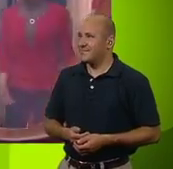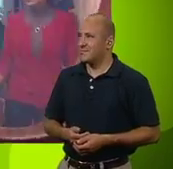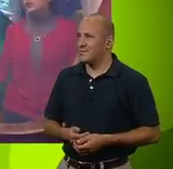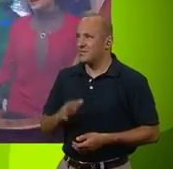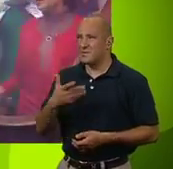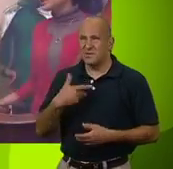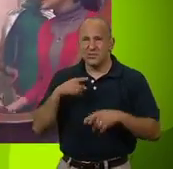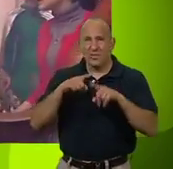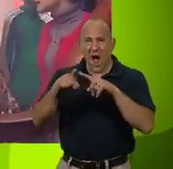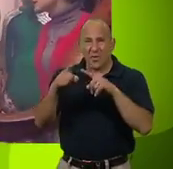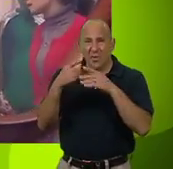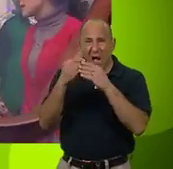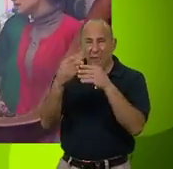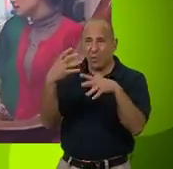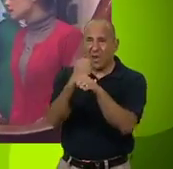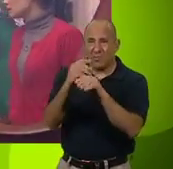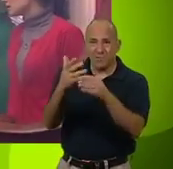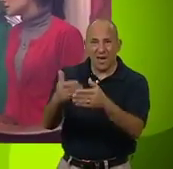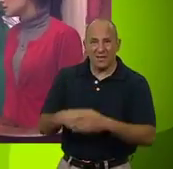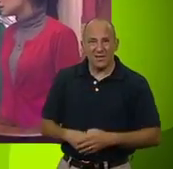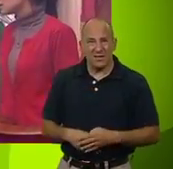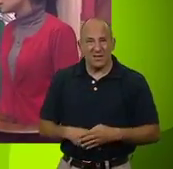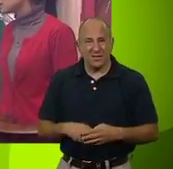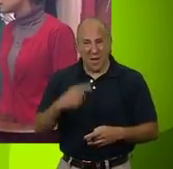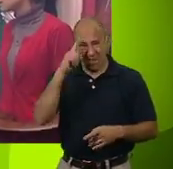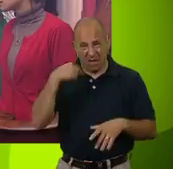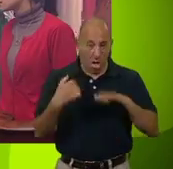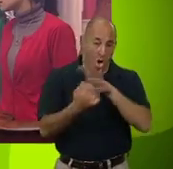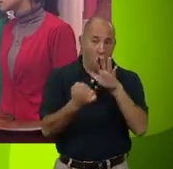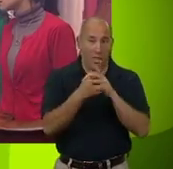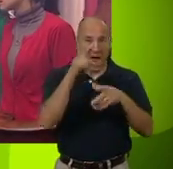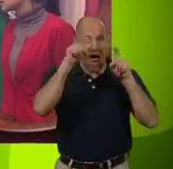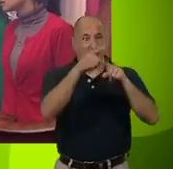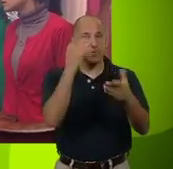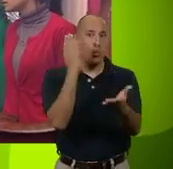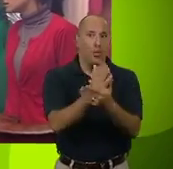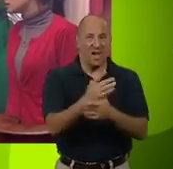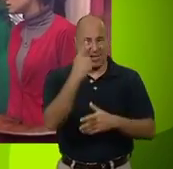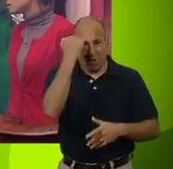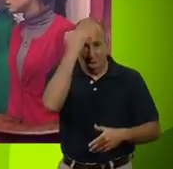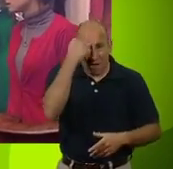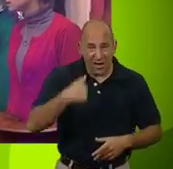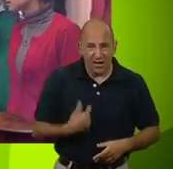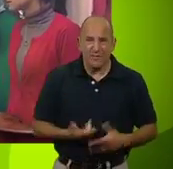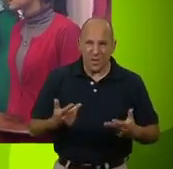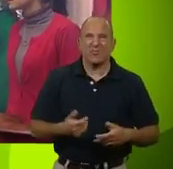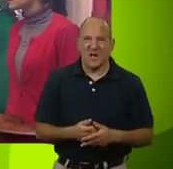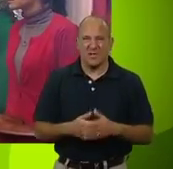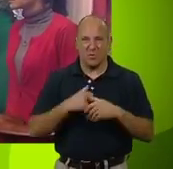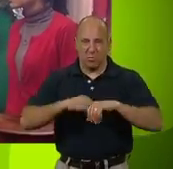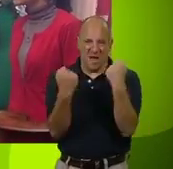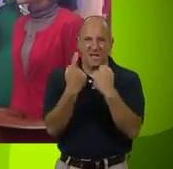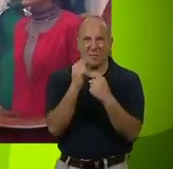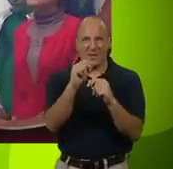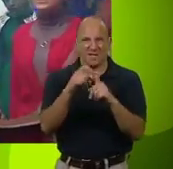Max, I was only trying to help you win that prize money. You're trying to make a fool out of me by getting me to believe aliens are real. And just for that, I'm going to go and break